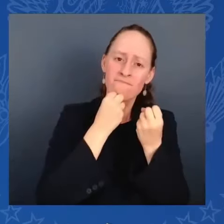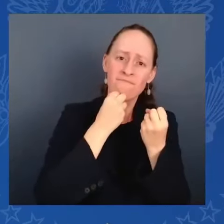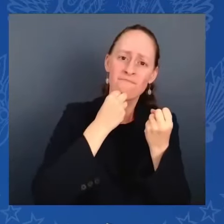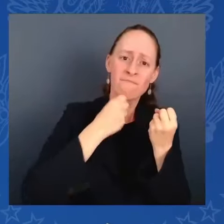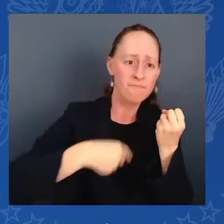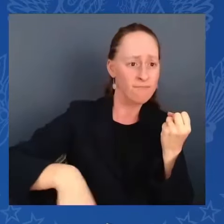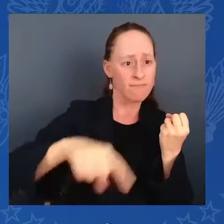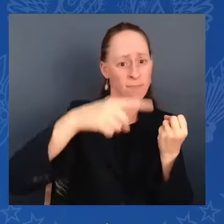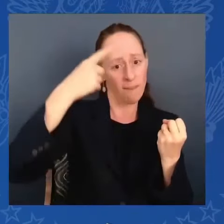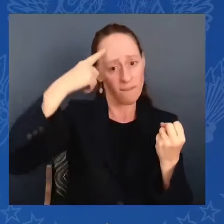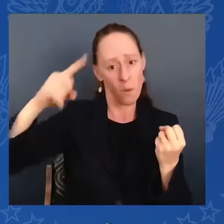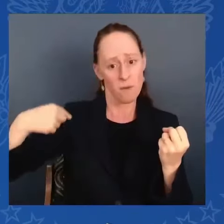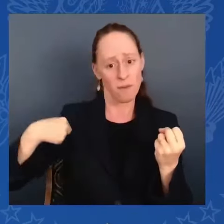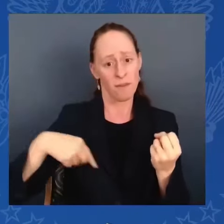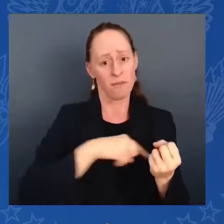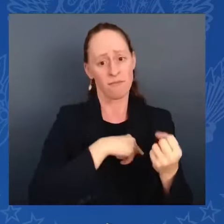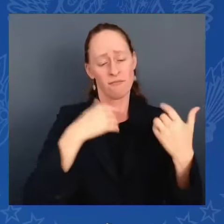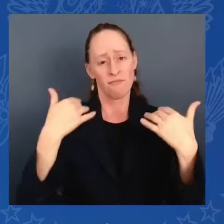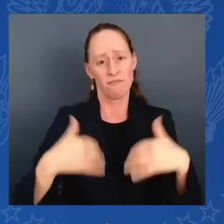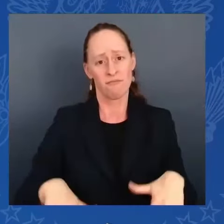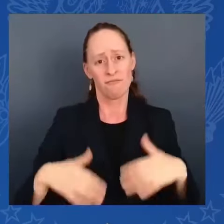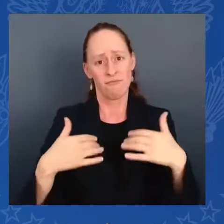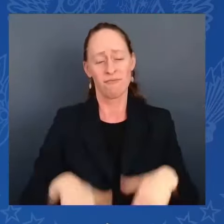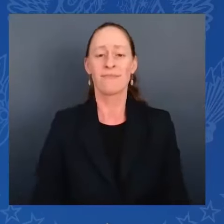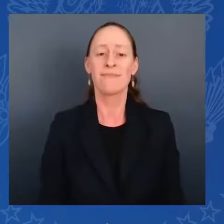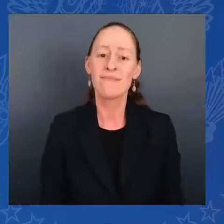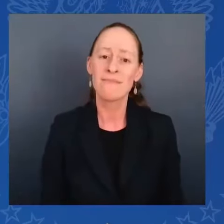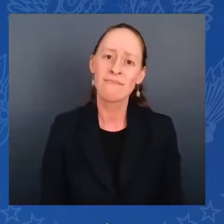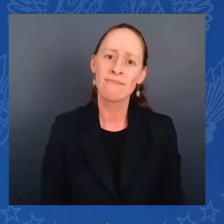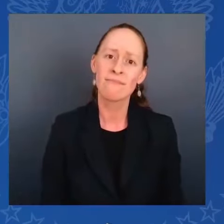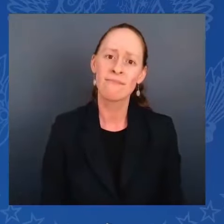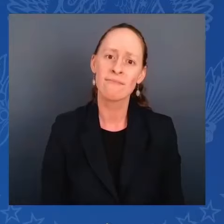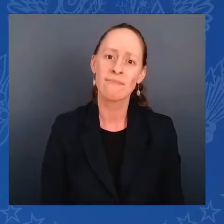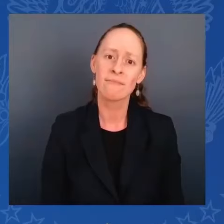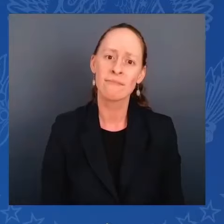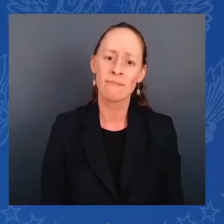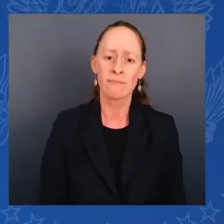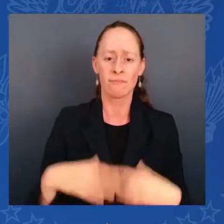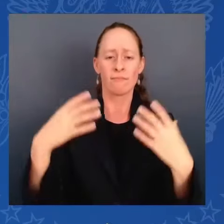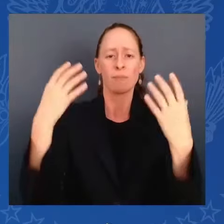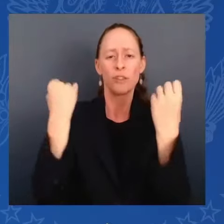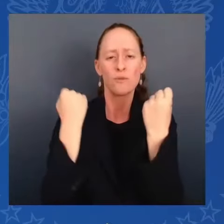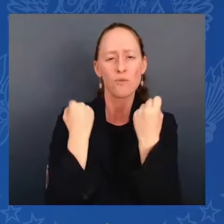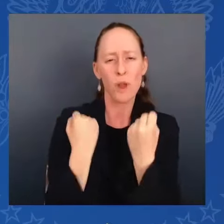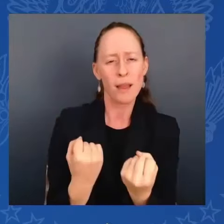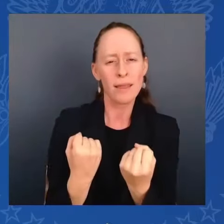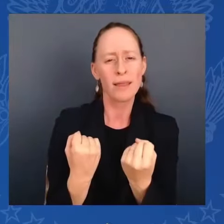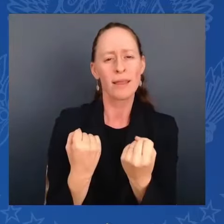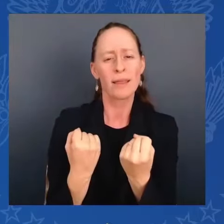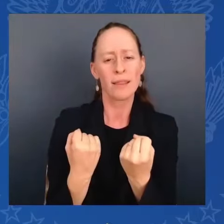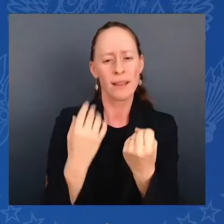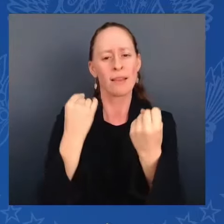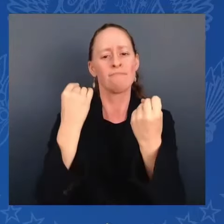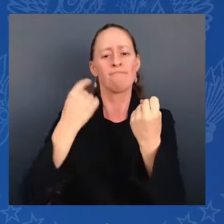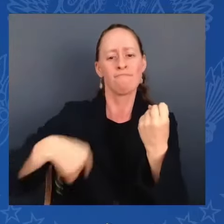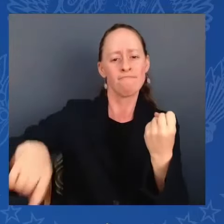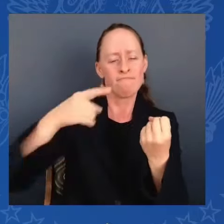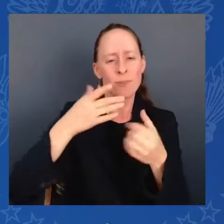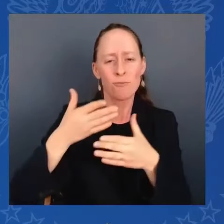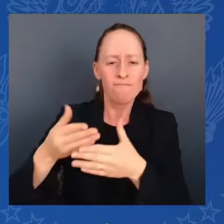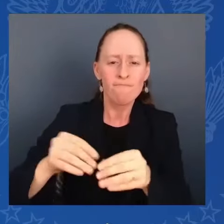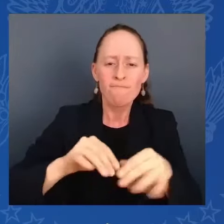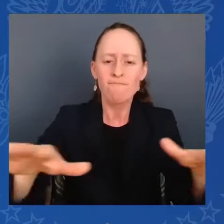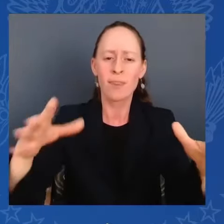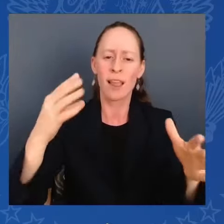Grant strength and safety to all those currently serving in our armed forces, who with their very lives are protecting the precious